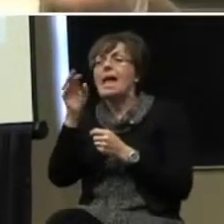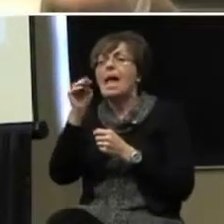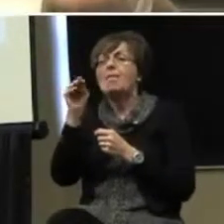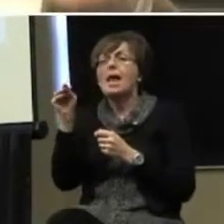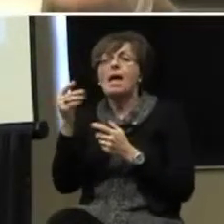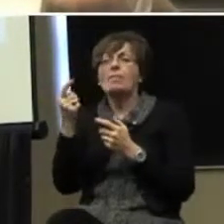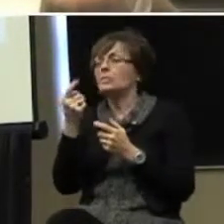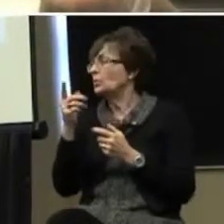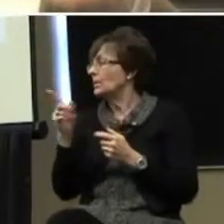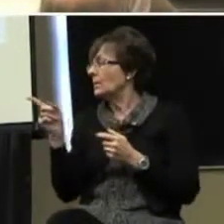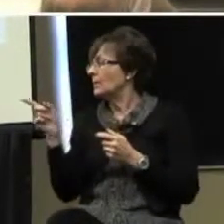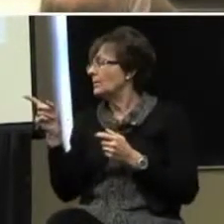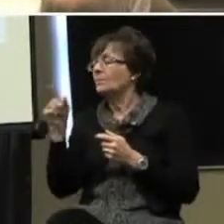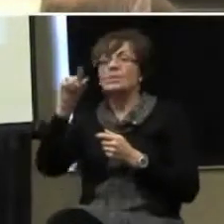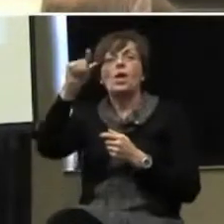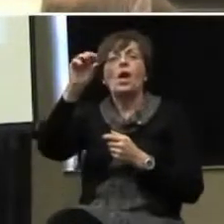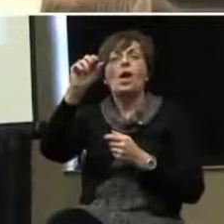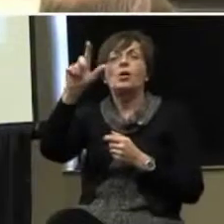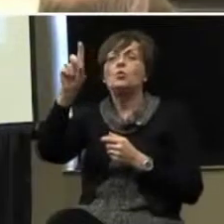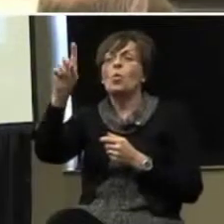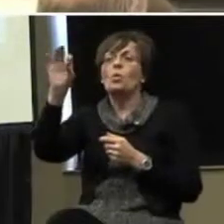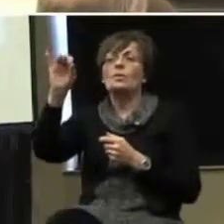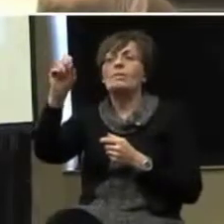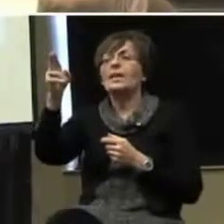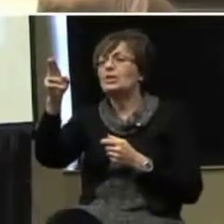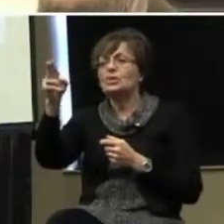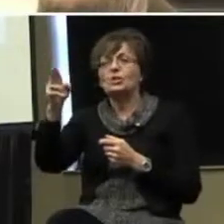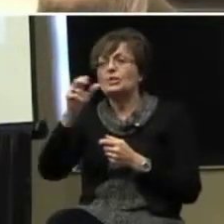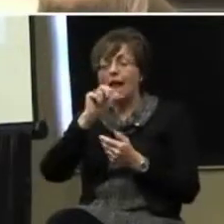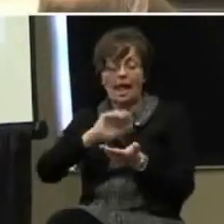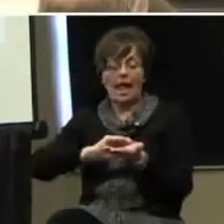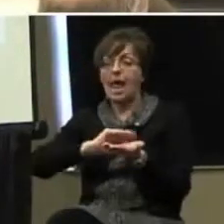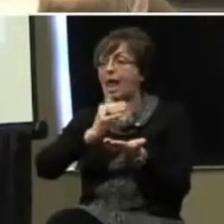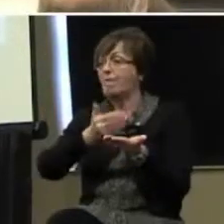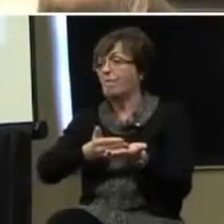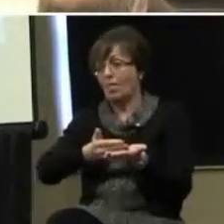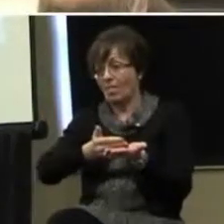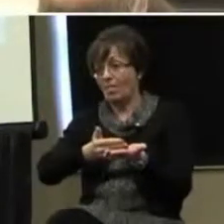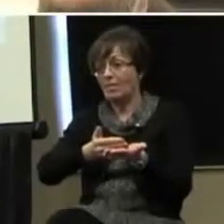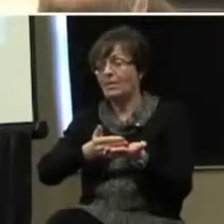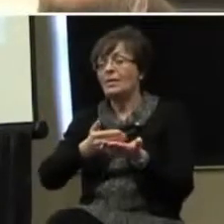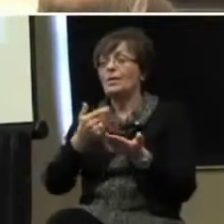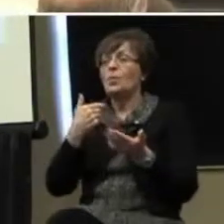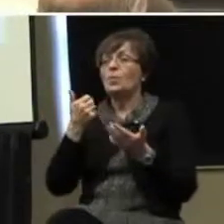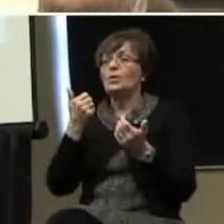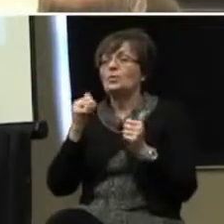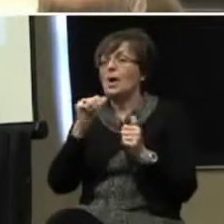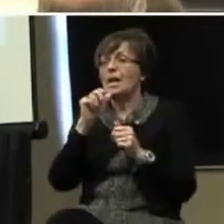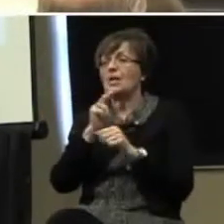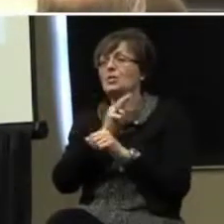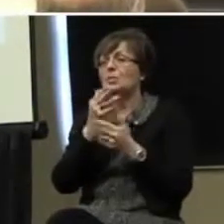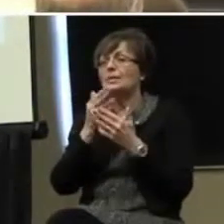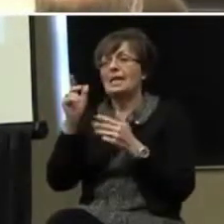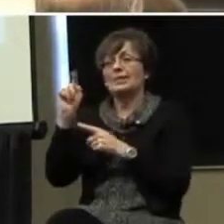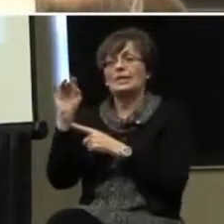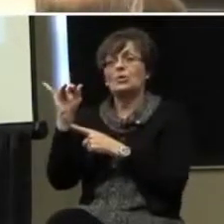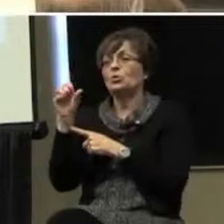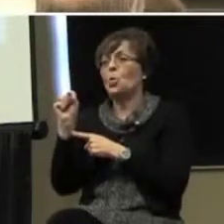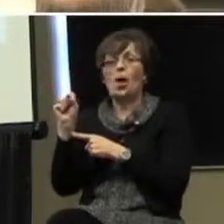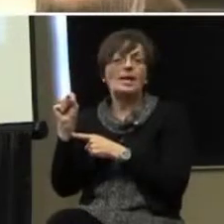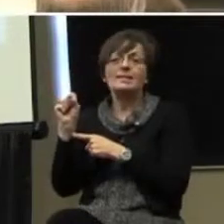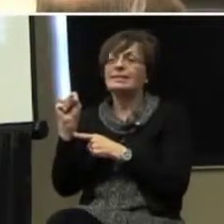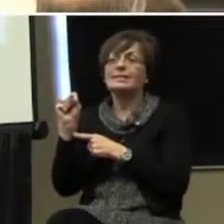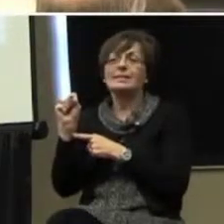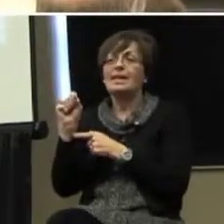baking ones or whatever. A goldfish. A goldfish, not a handful, okay? We try not to use things that are toys